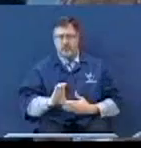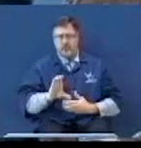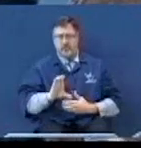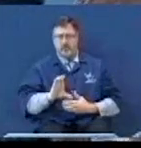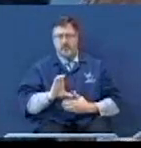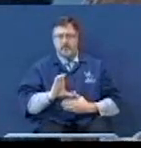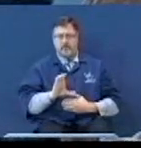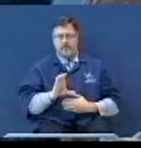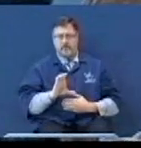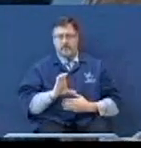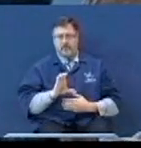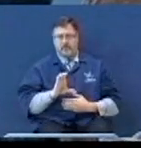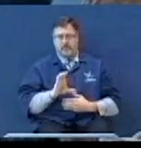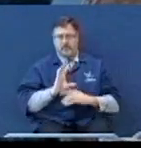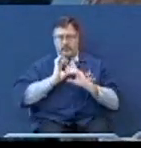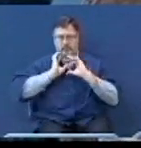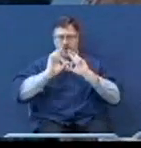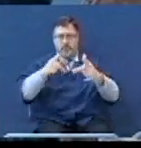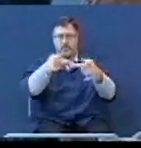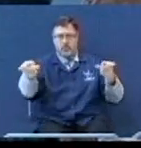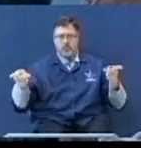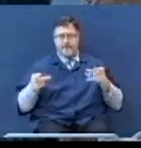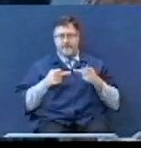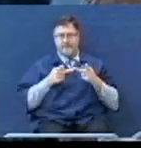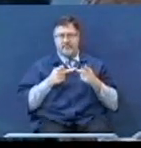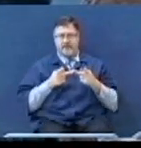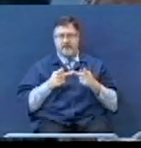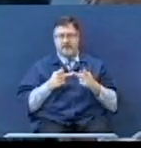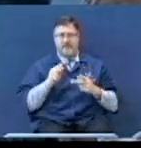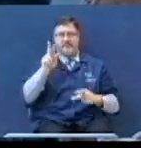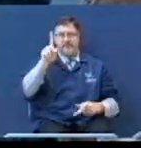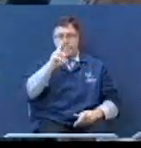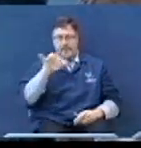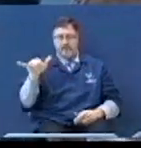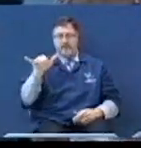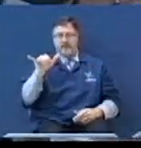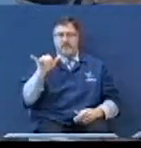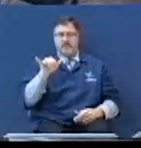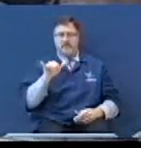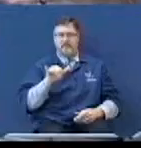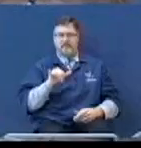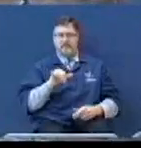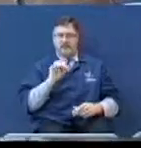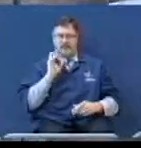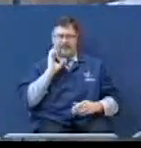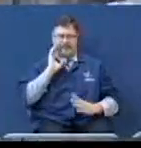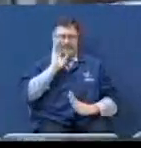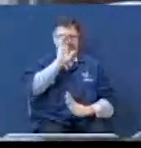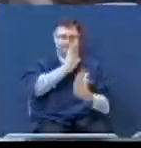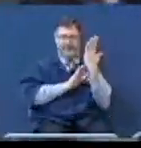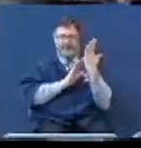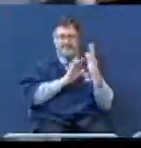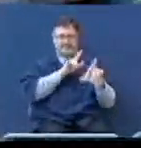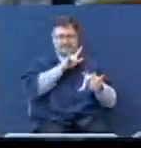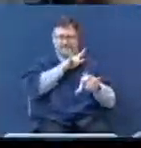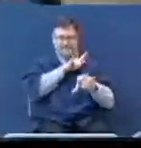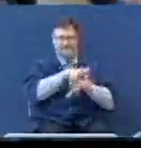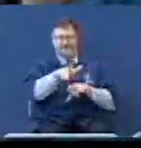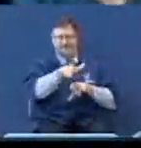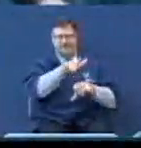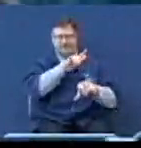he went to a place of parapherty. He faced attrition. He, the